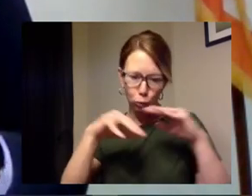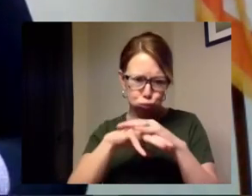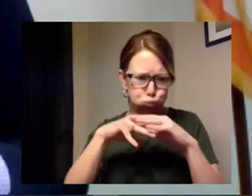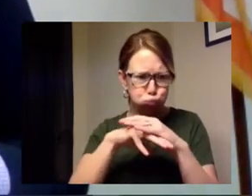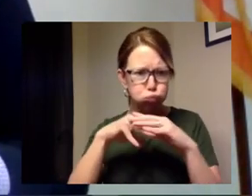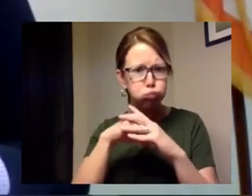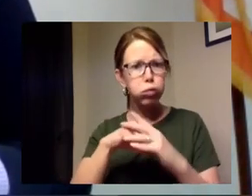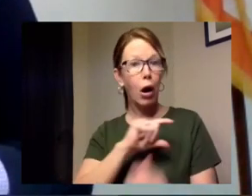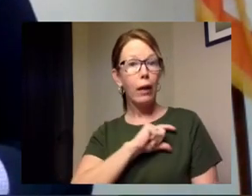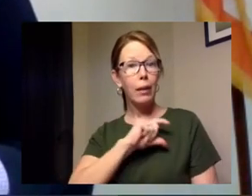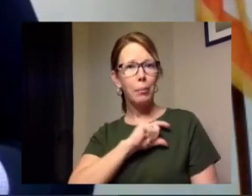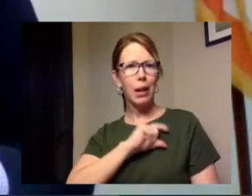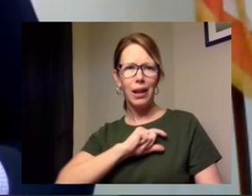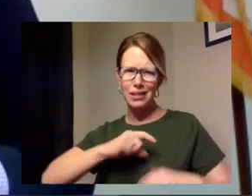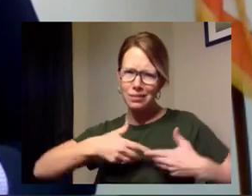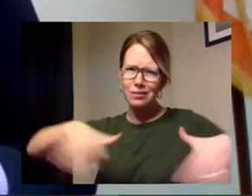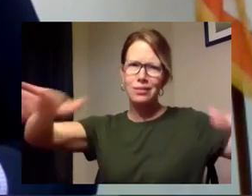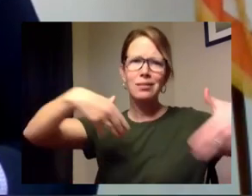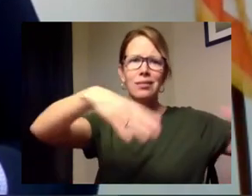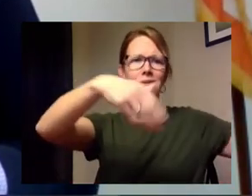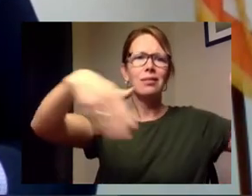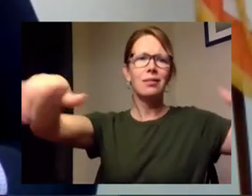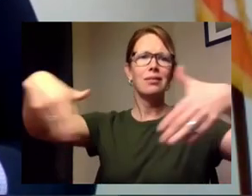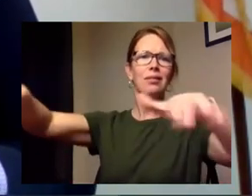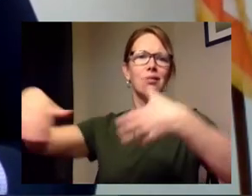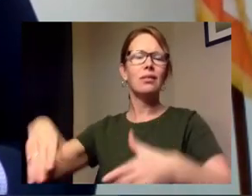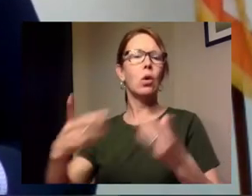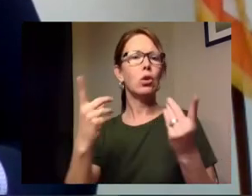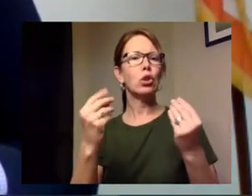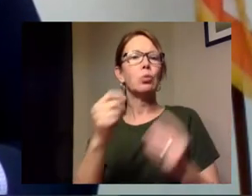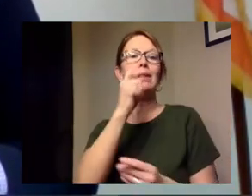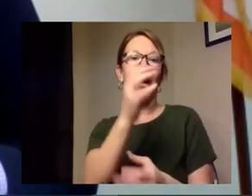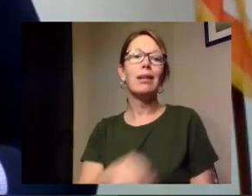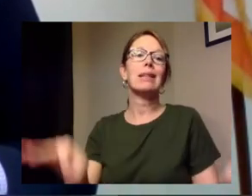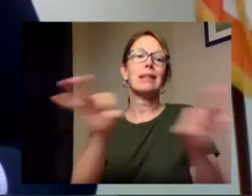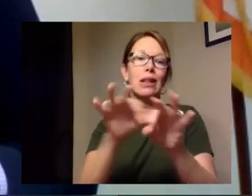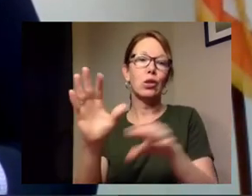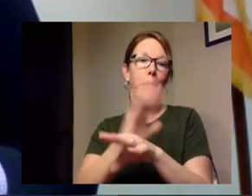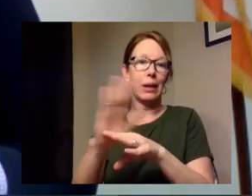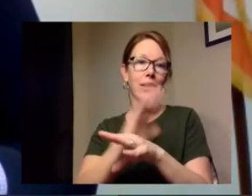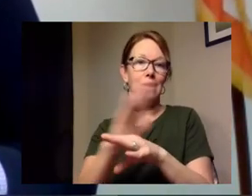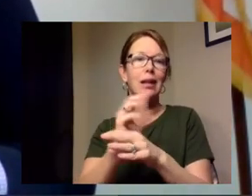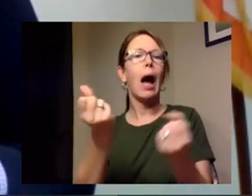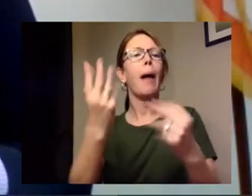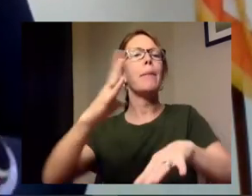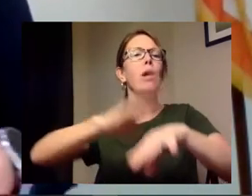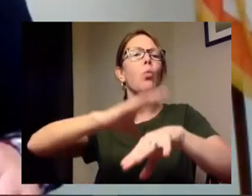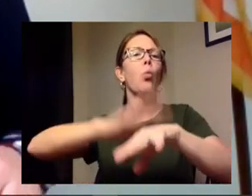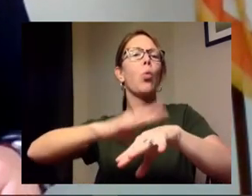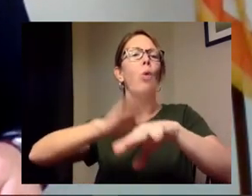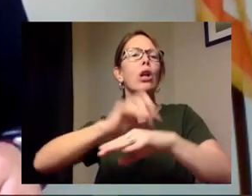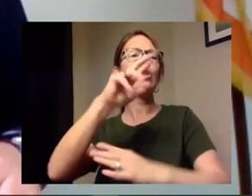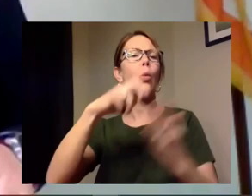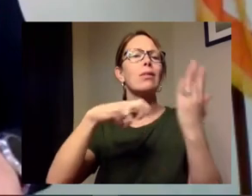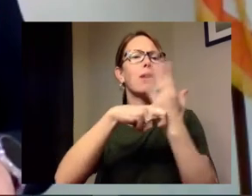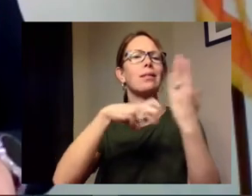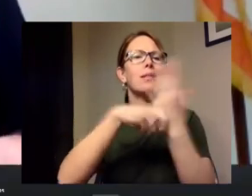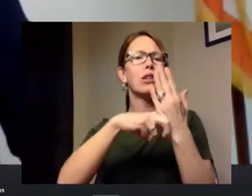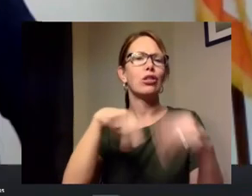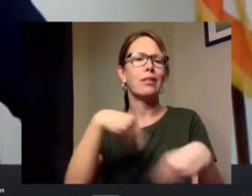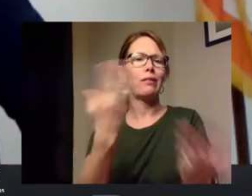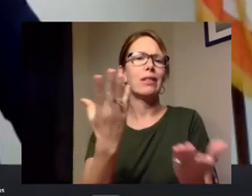down those who continue to operate non-essential businesses how many warnings or citations have been given